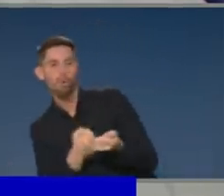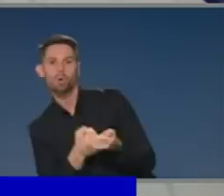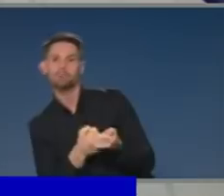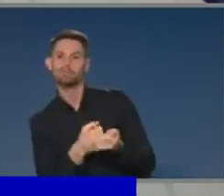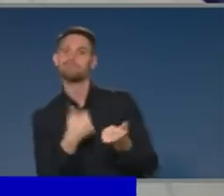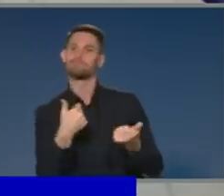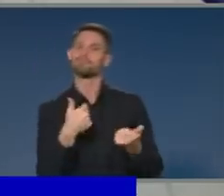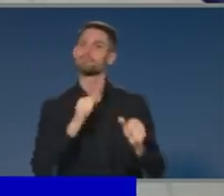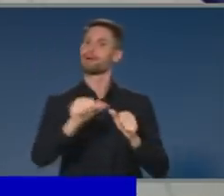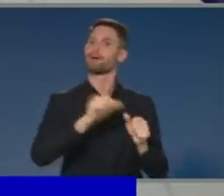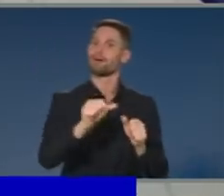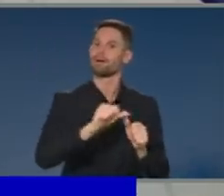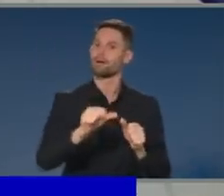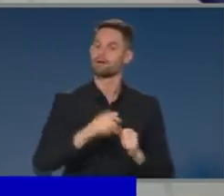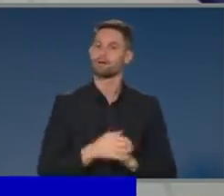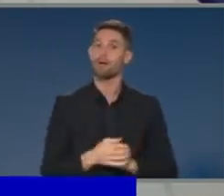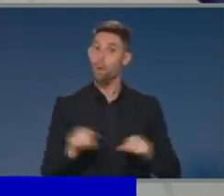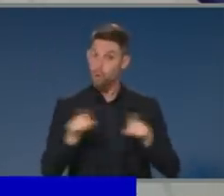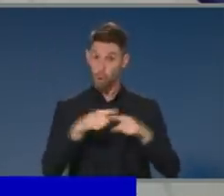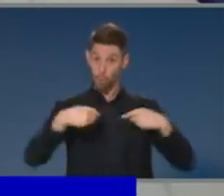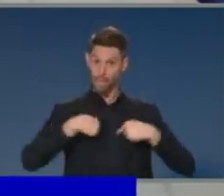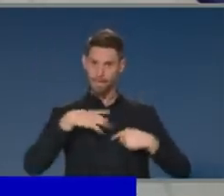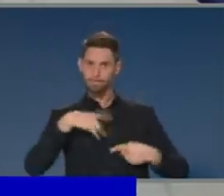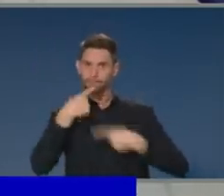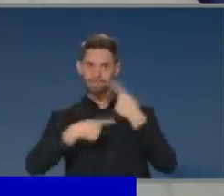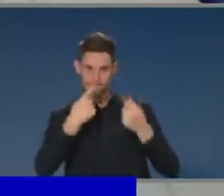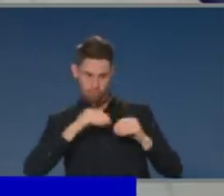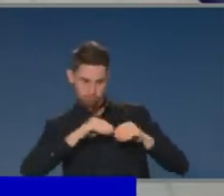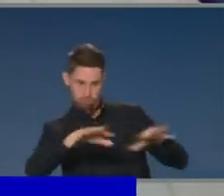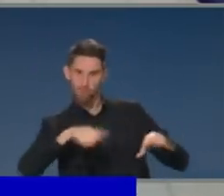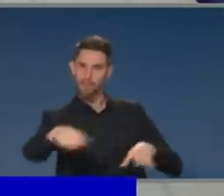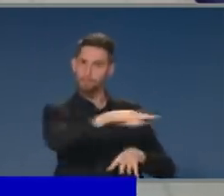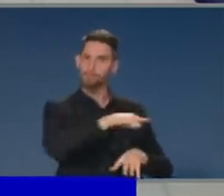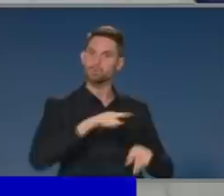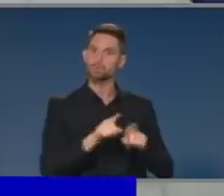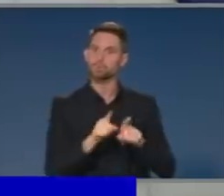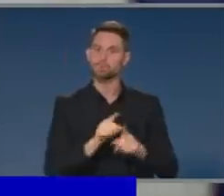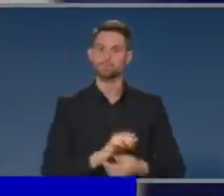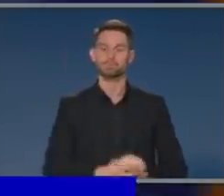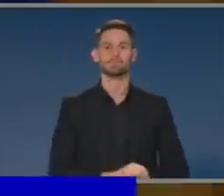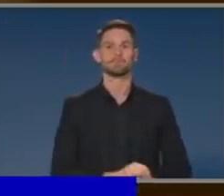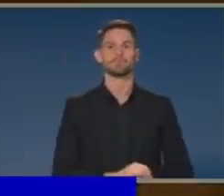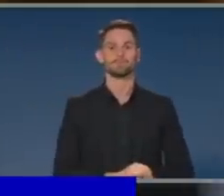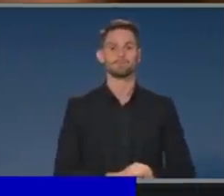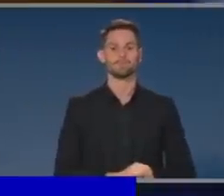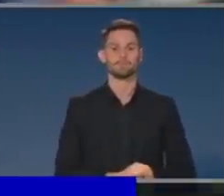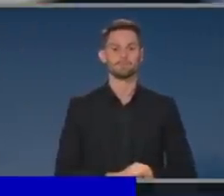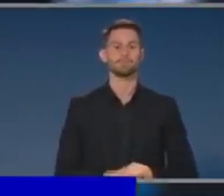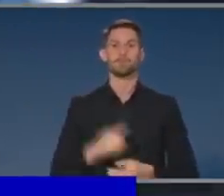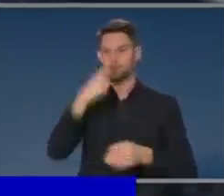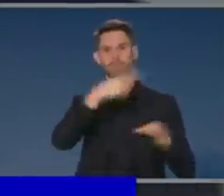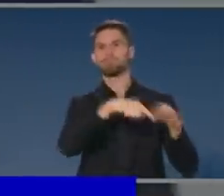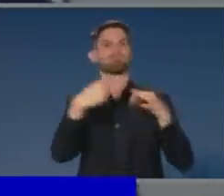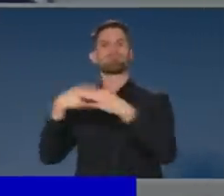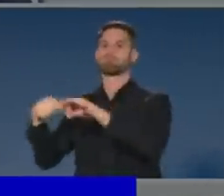And then we make sure that we connect with them. All of those are really critical. And on the Medicare question? No, I said no. Minister,